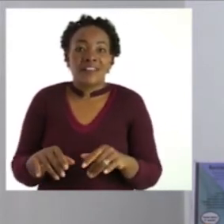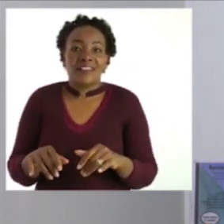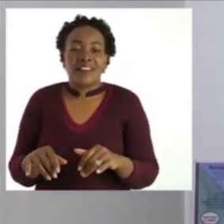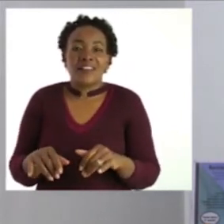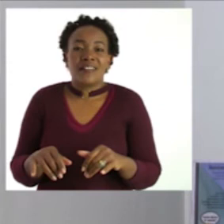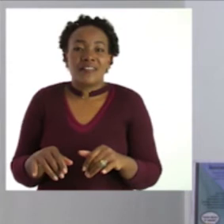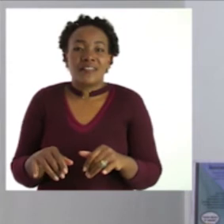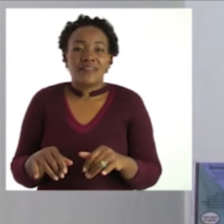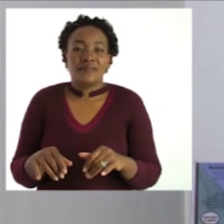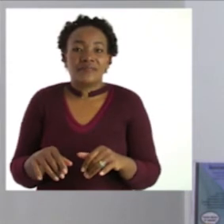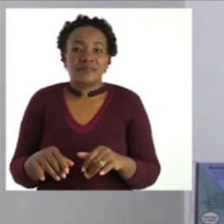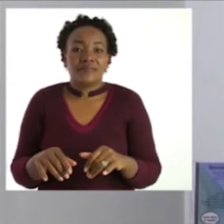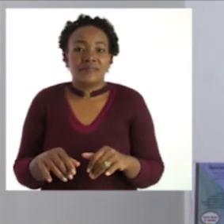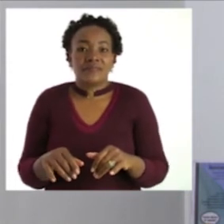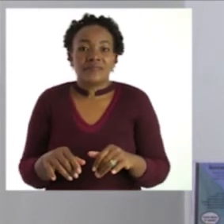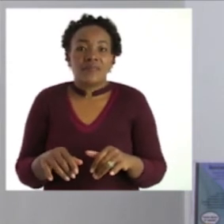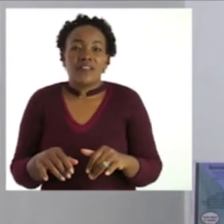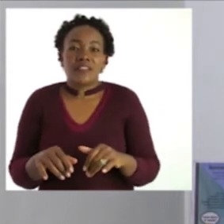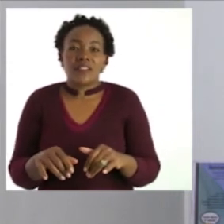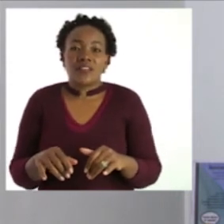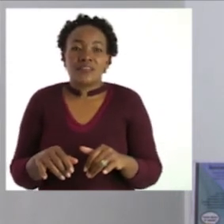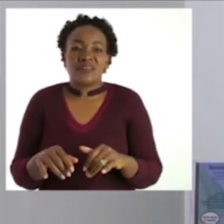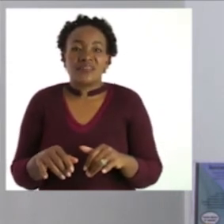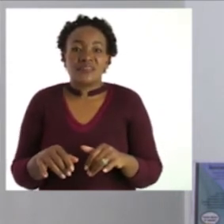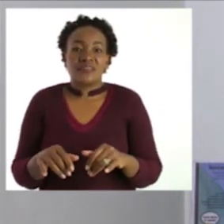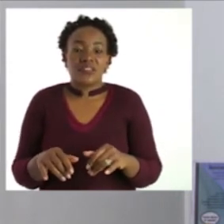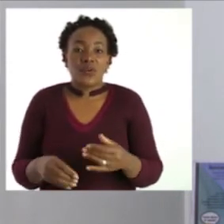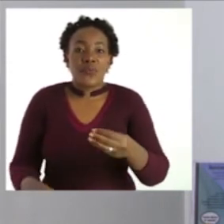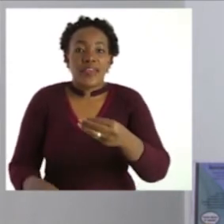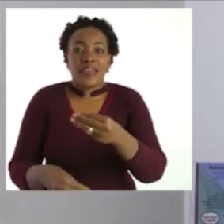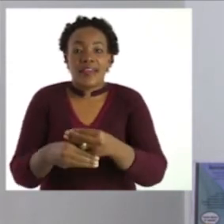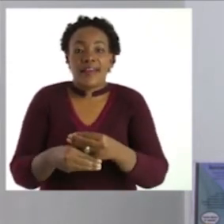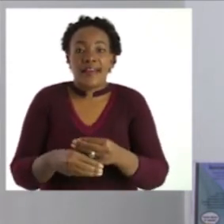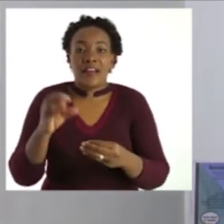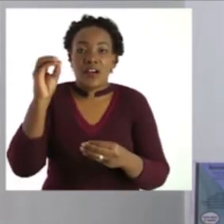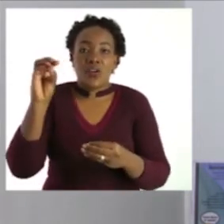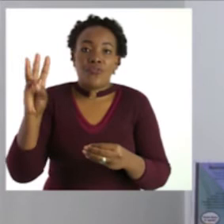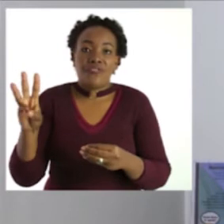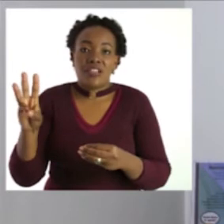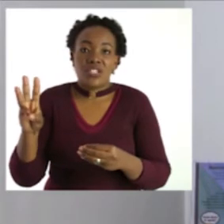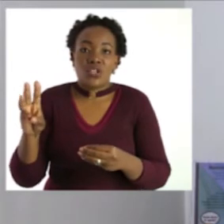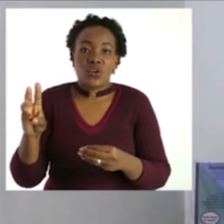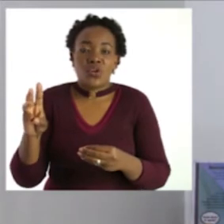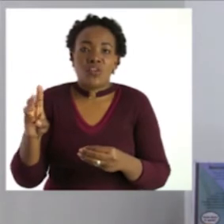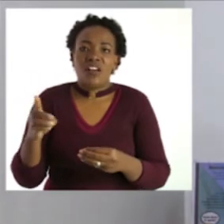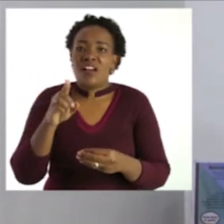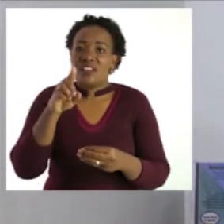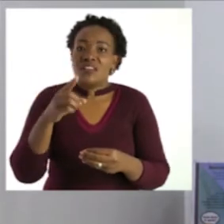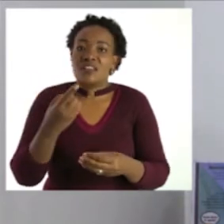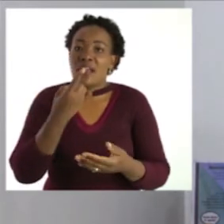and we add our sound o to make it a vowel